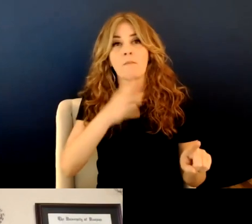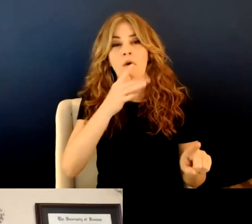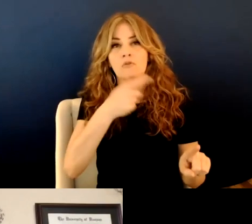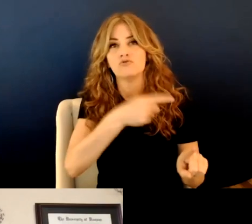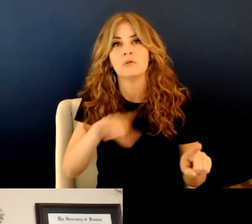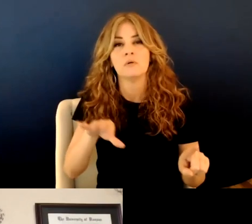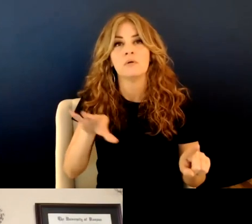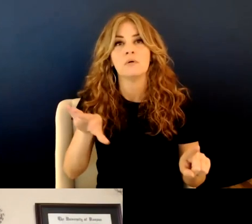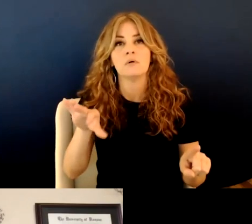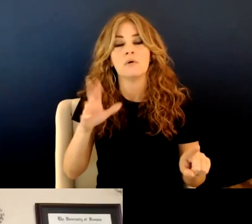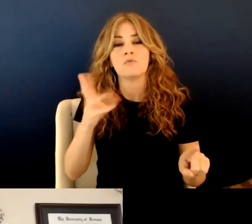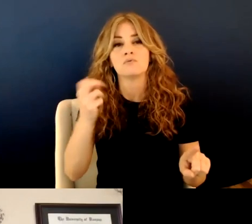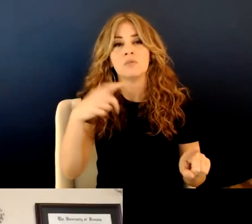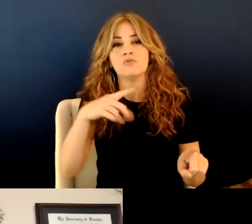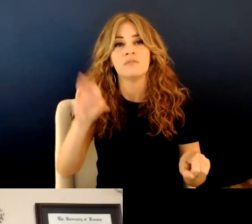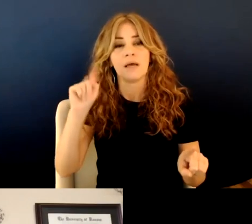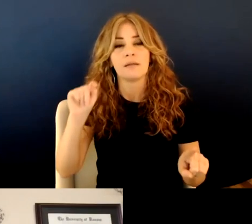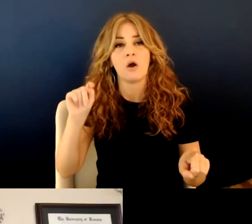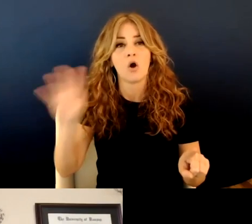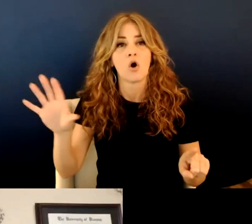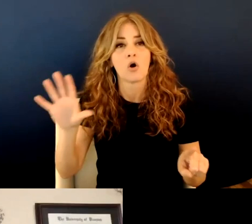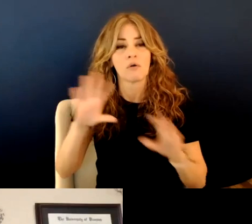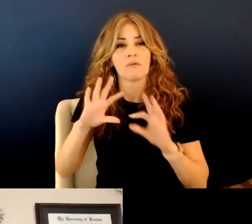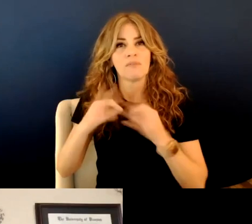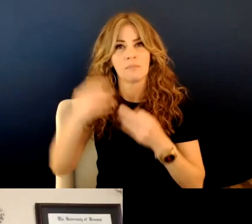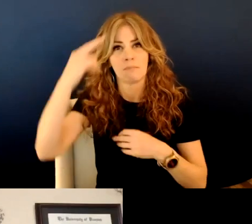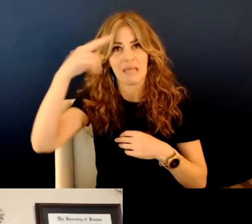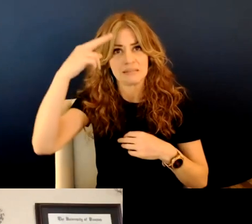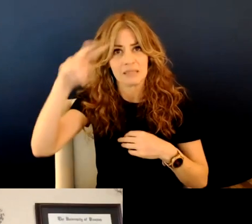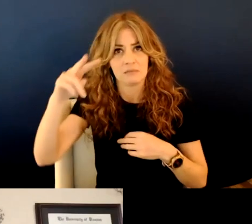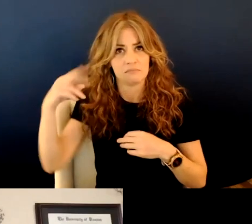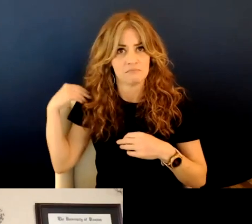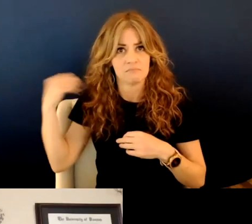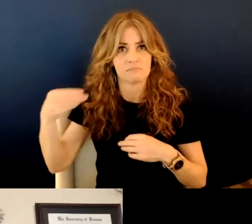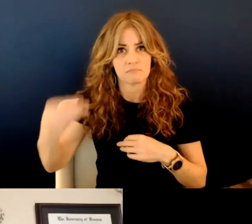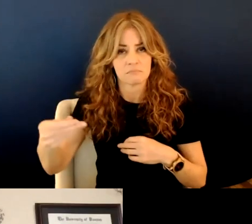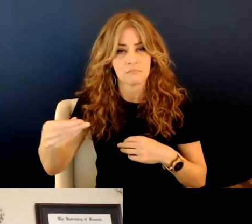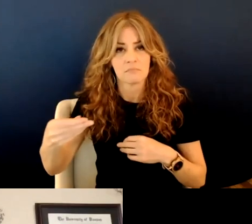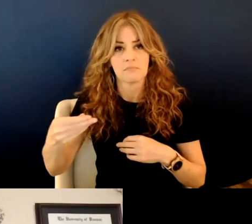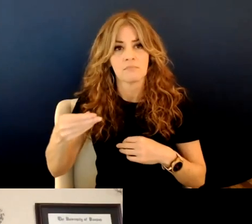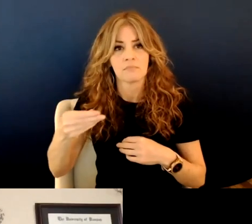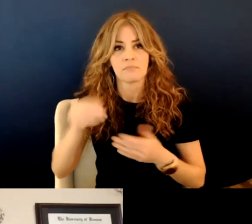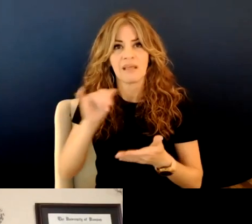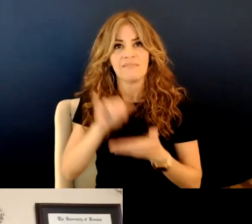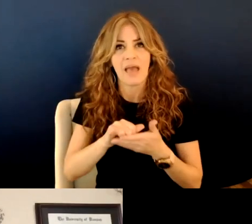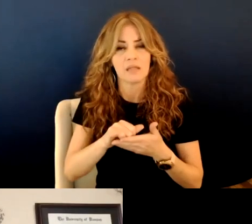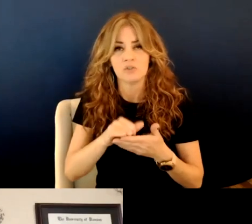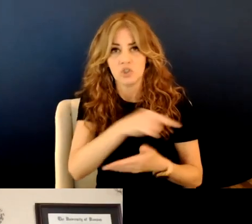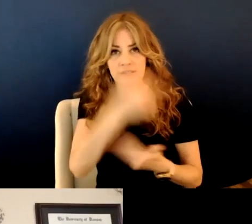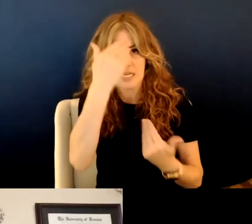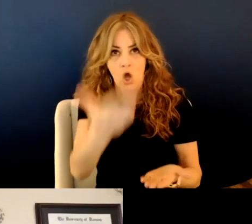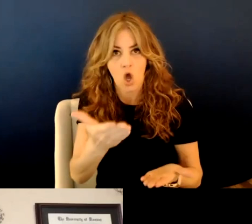out that, um, her family was actually of, of Mexican descent, um, and that that had been kept from her. Um,